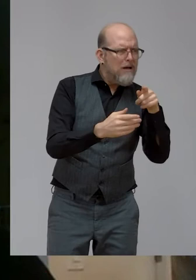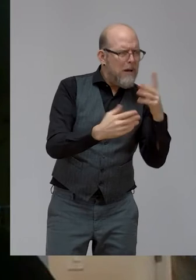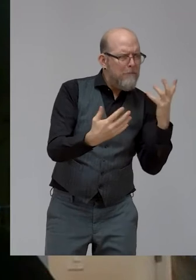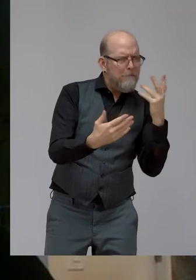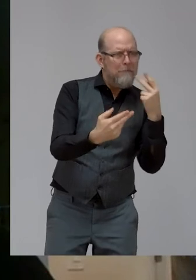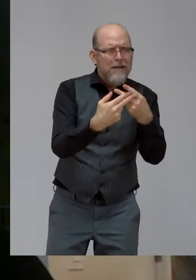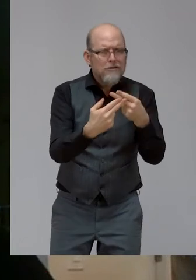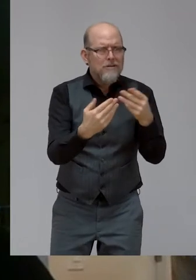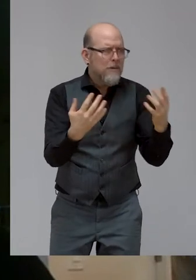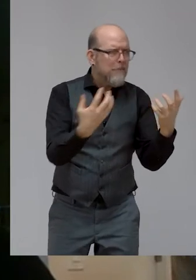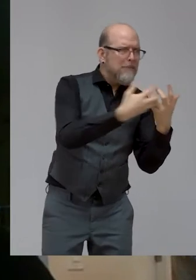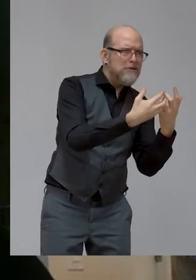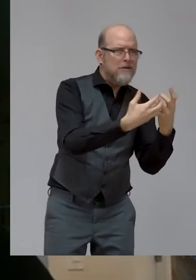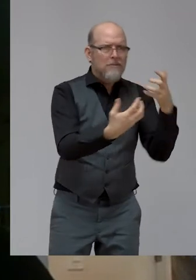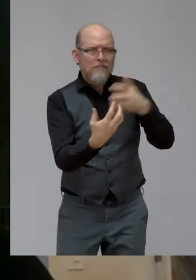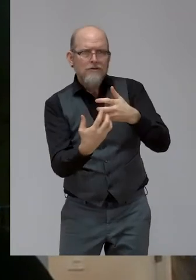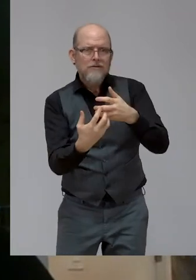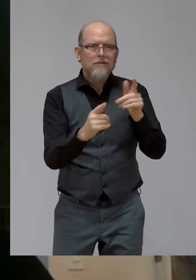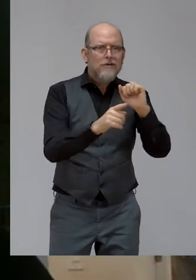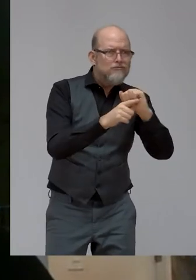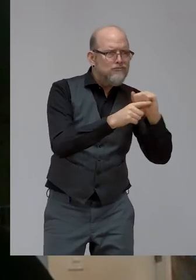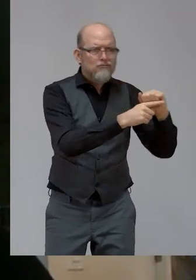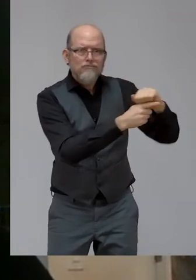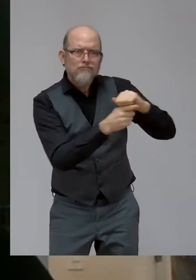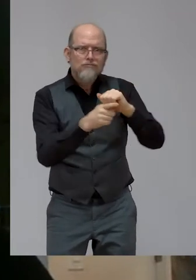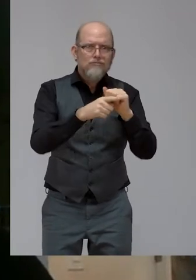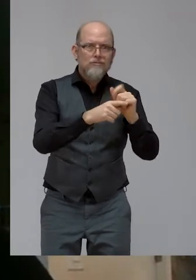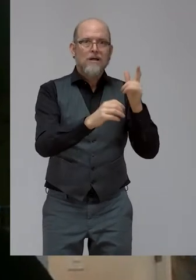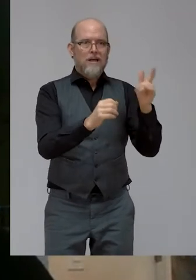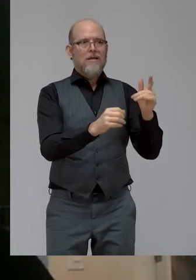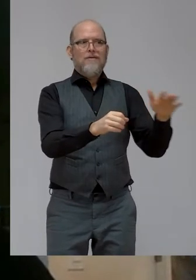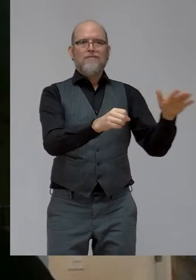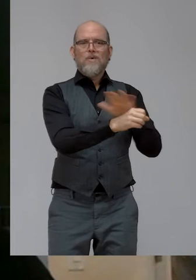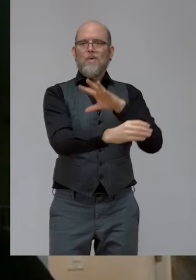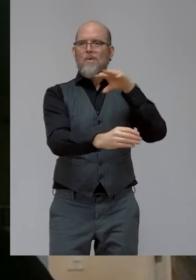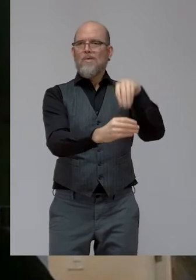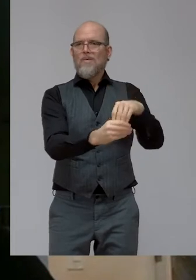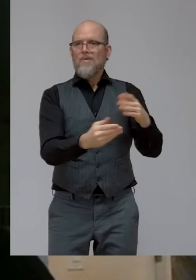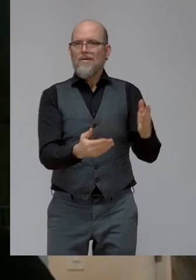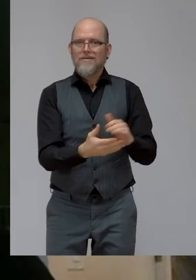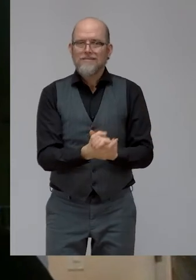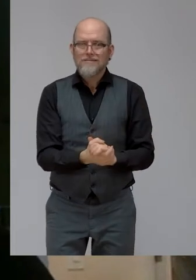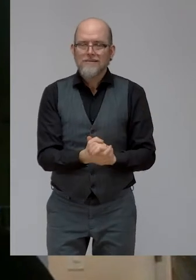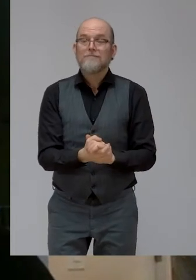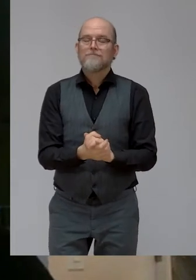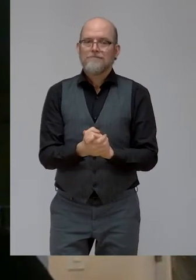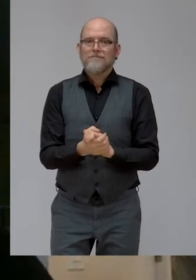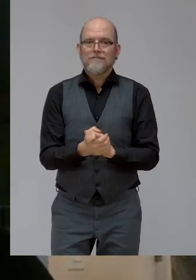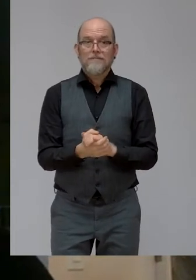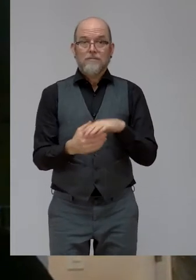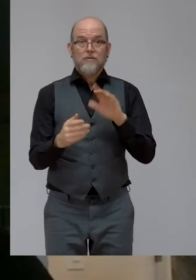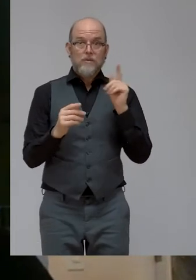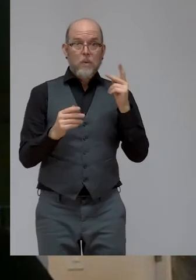allow a person with a disability to participate fully in their role. In so doing, remember,